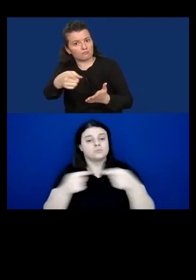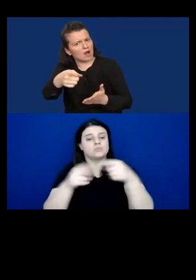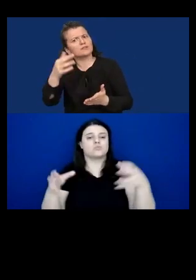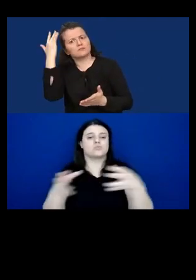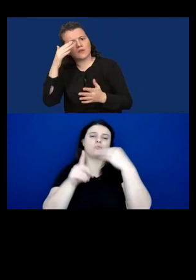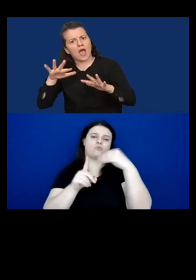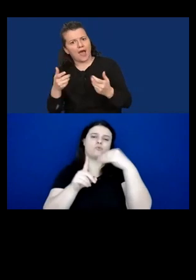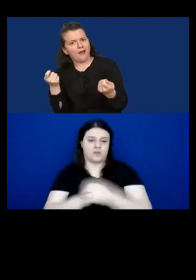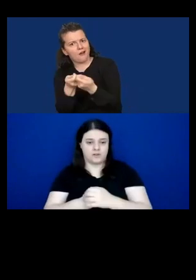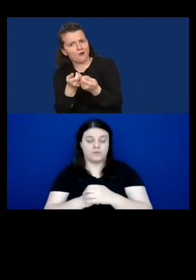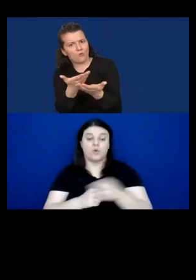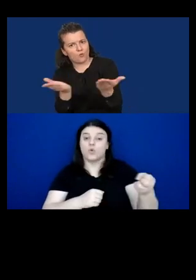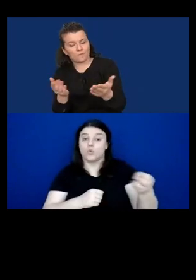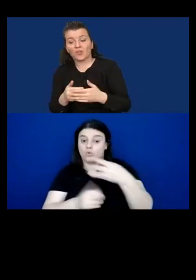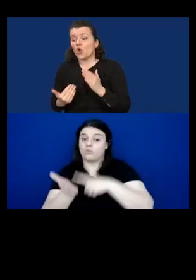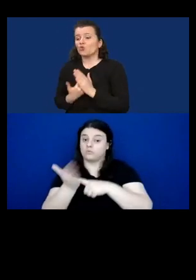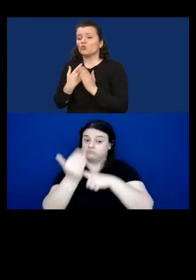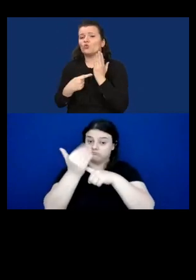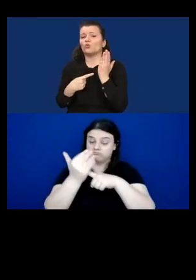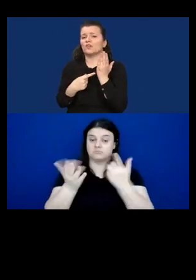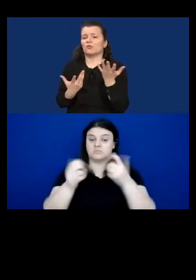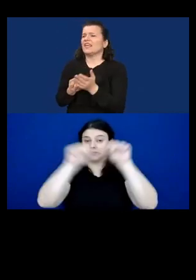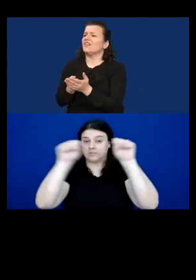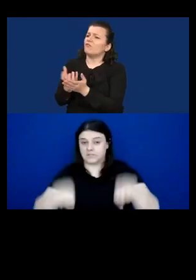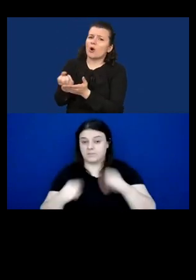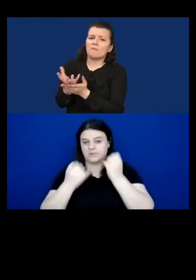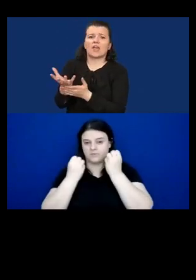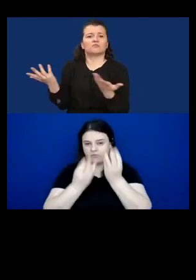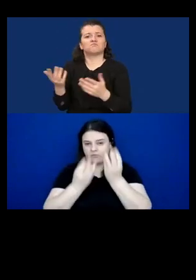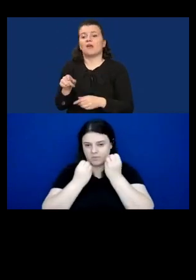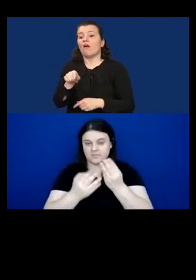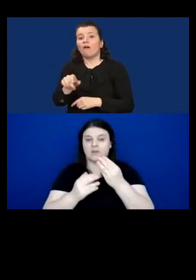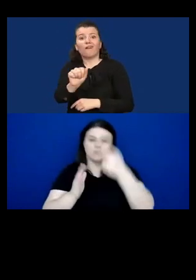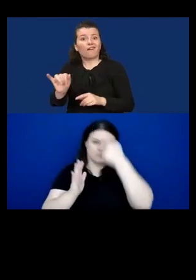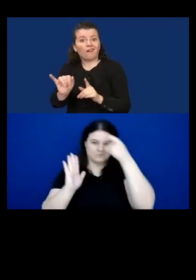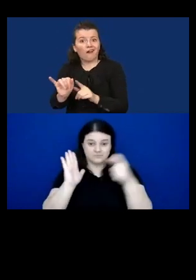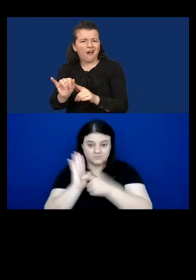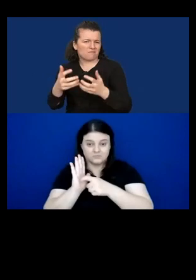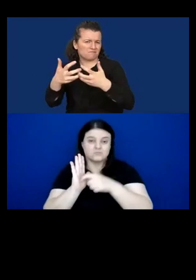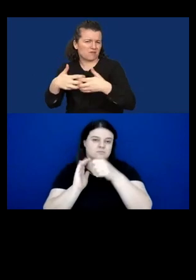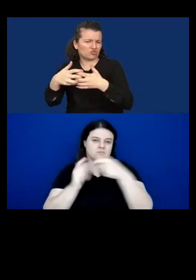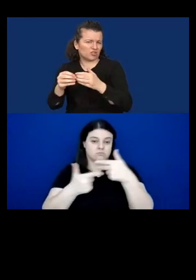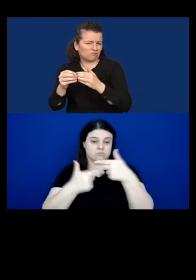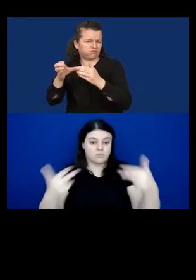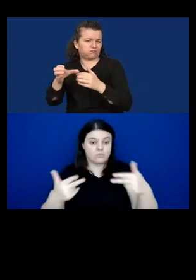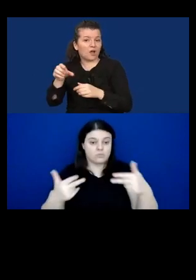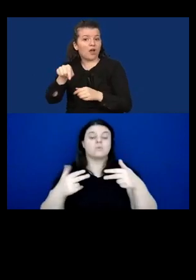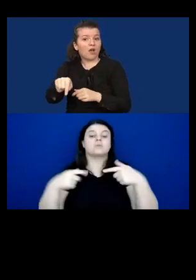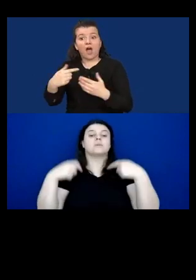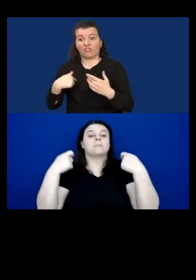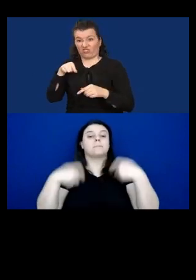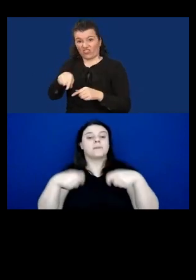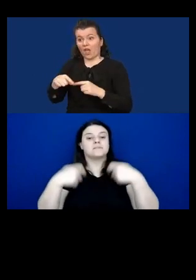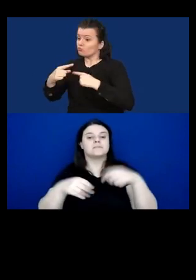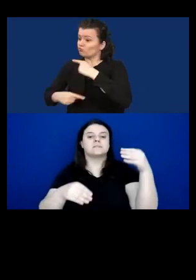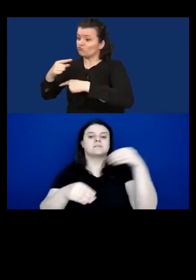New technologies, information systems, and AI applications should not exclude certain